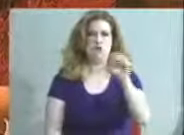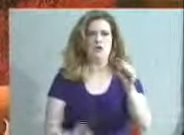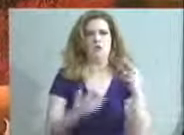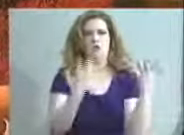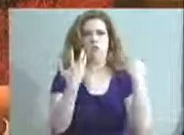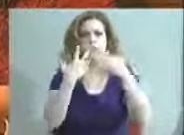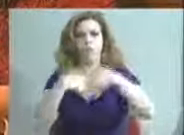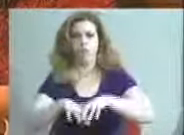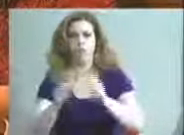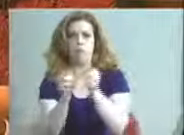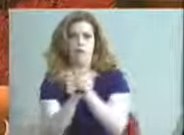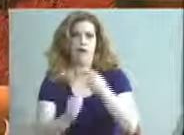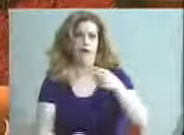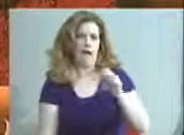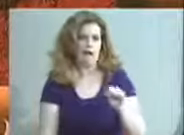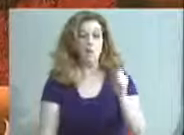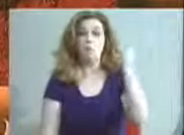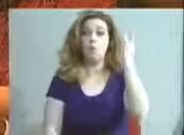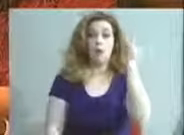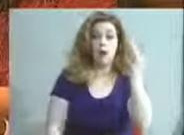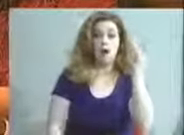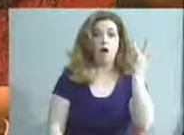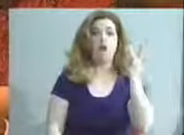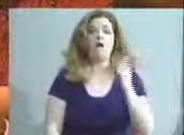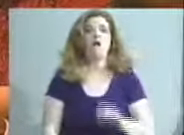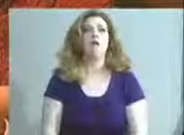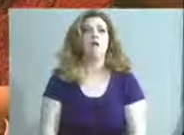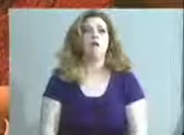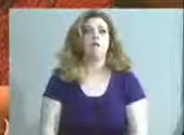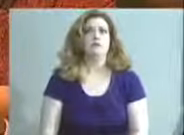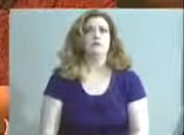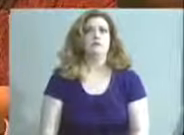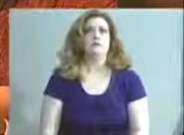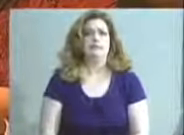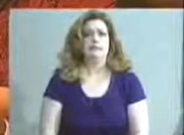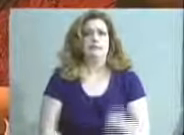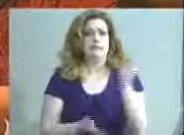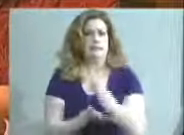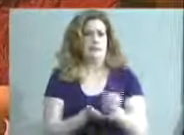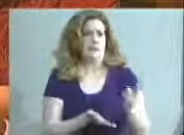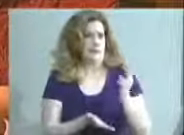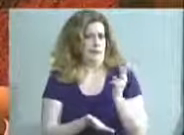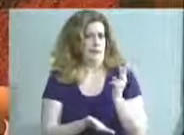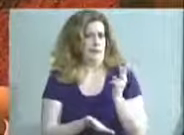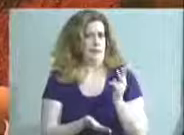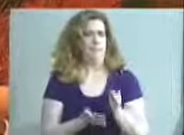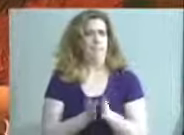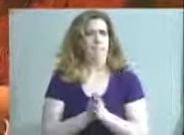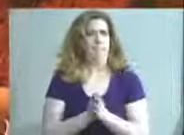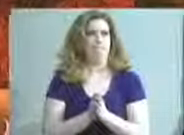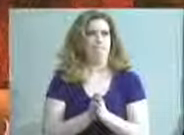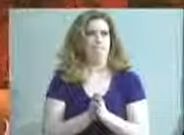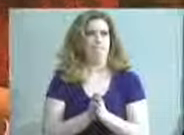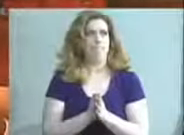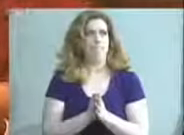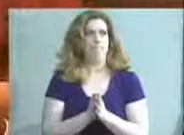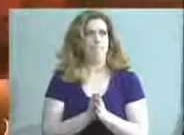school because a couple weeks ago, three